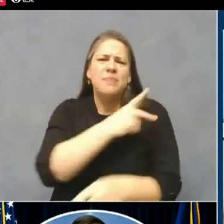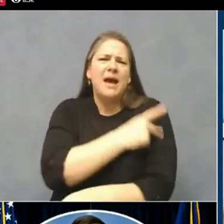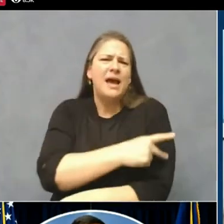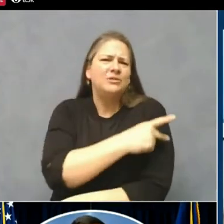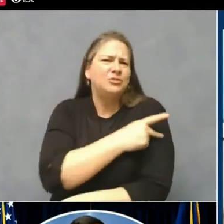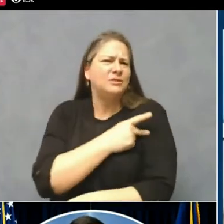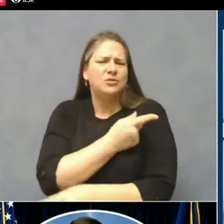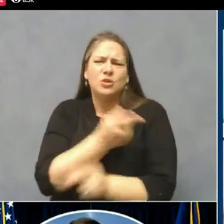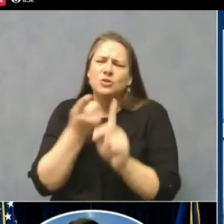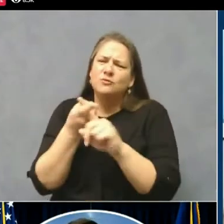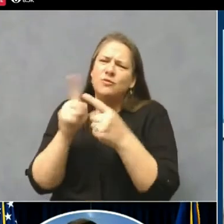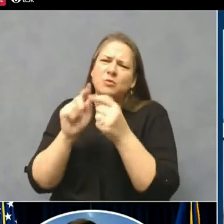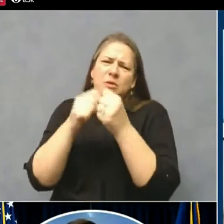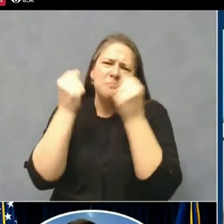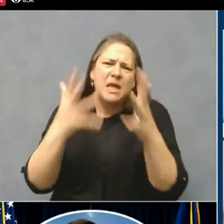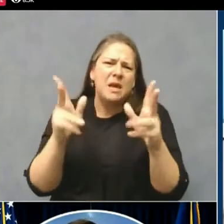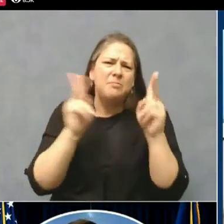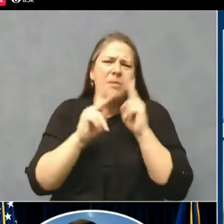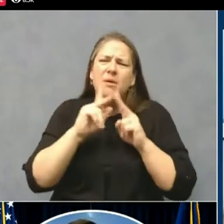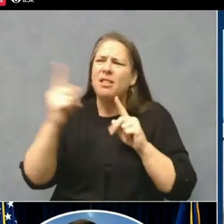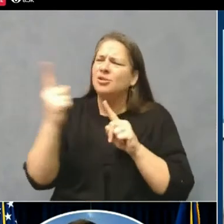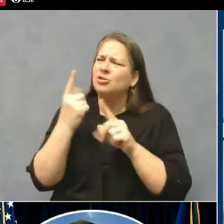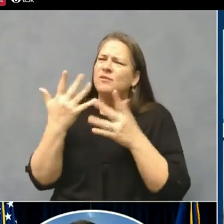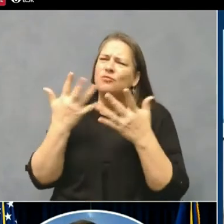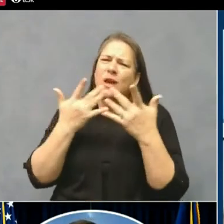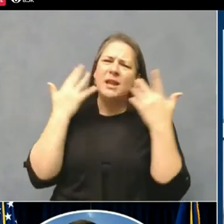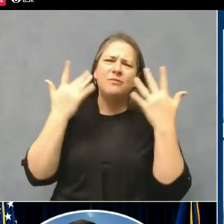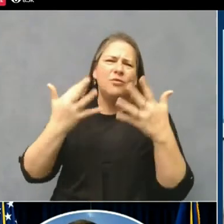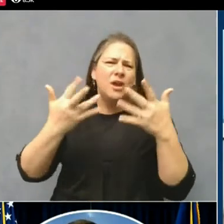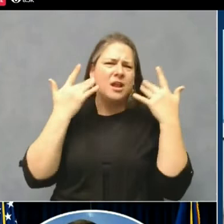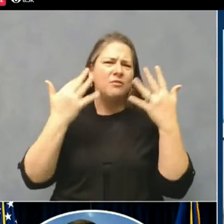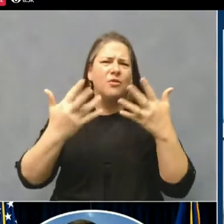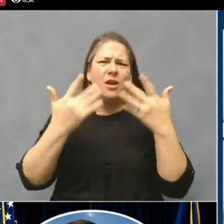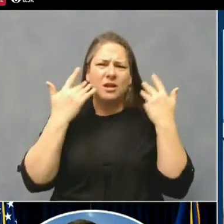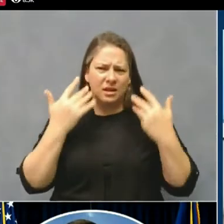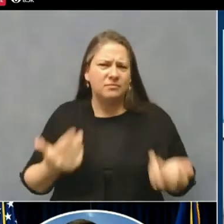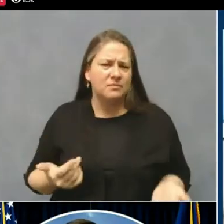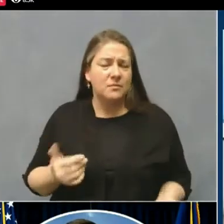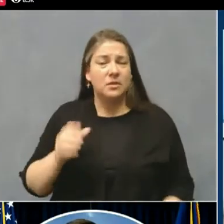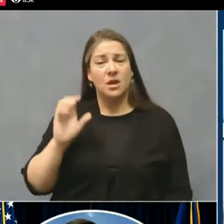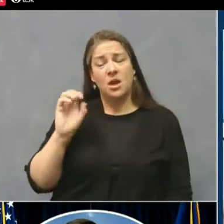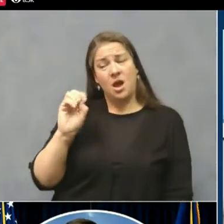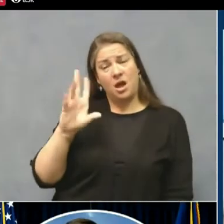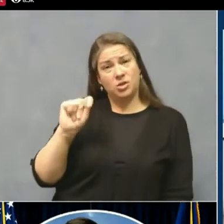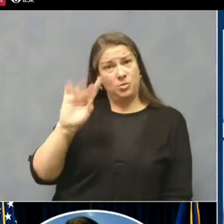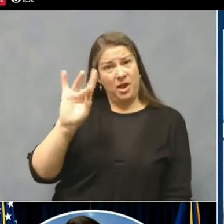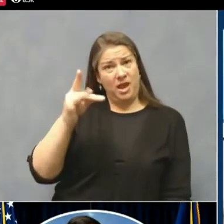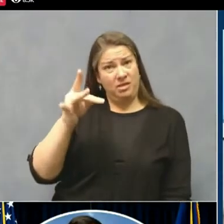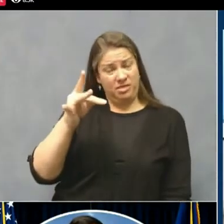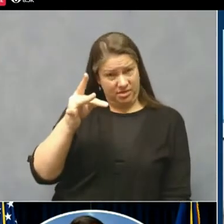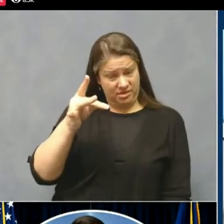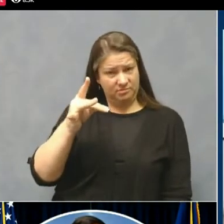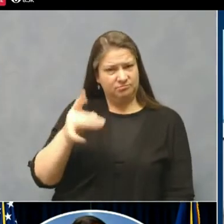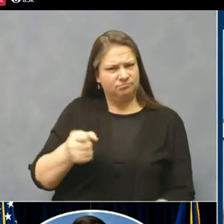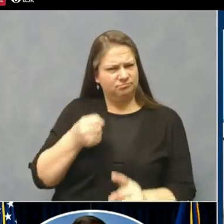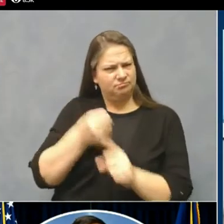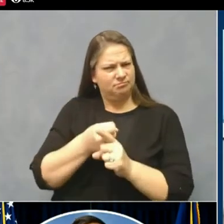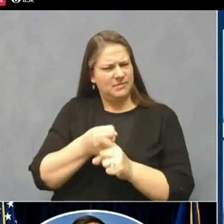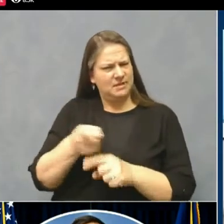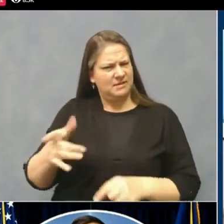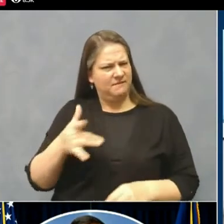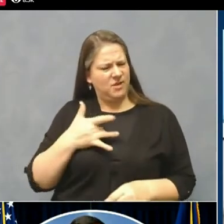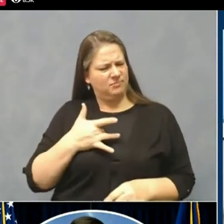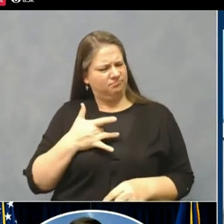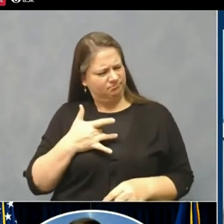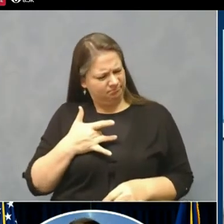who walked through the doors. But on October 8th, Michael began to feel sick. A